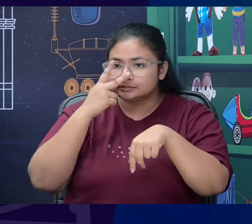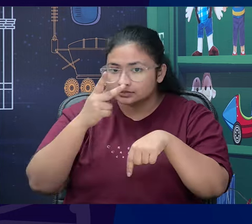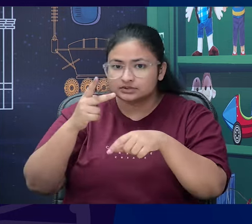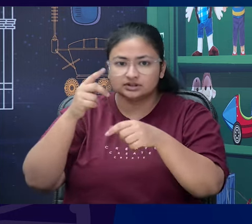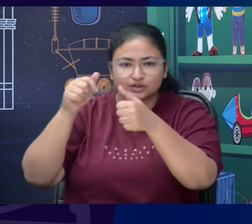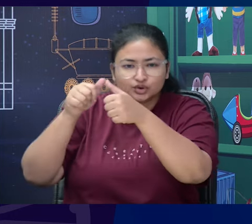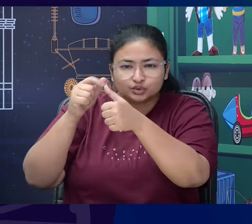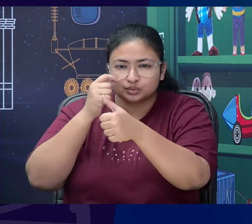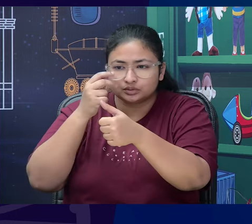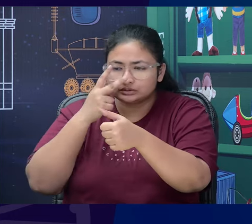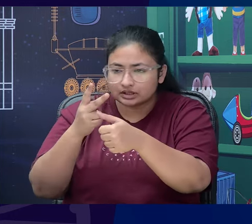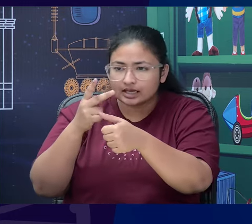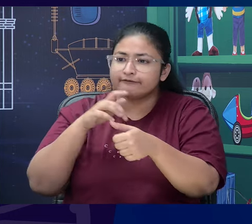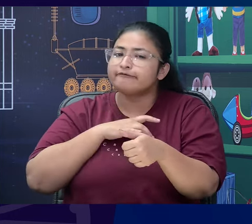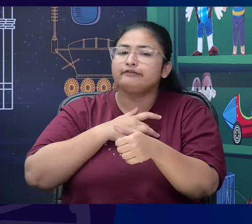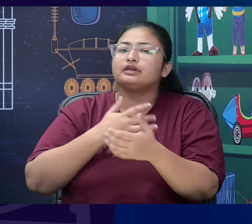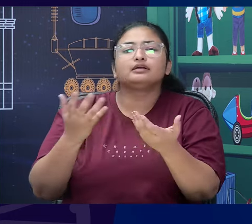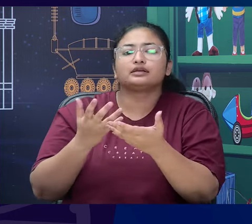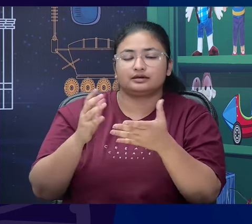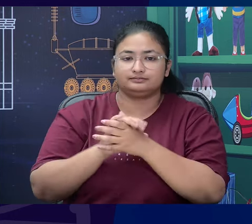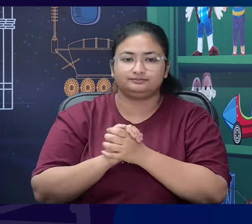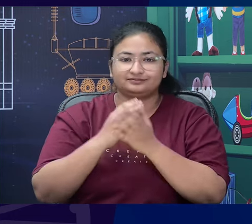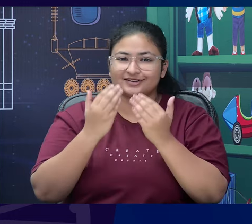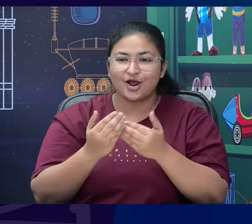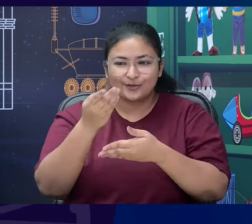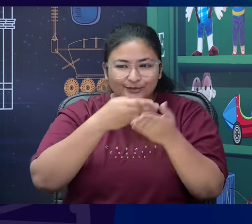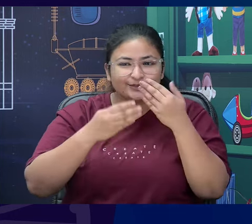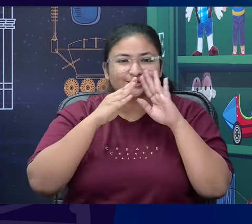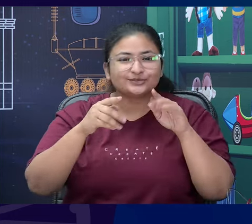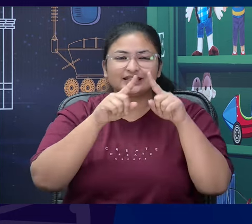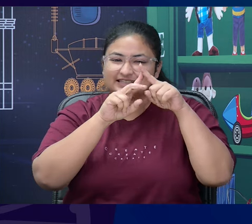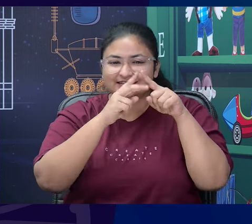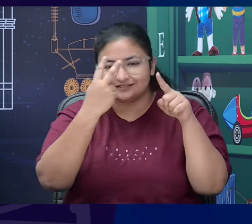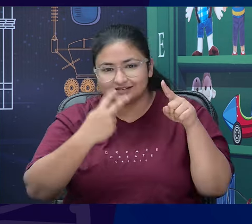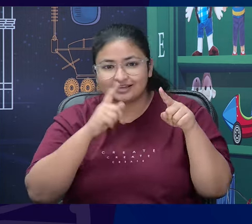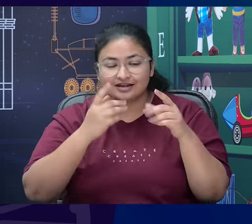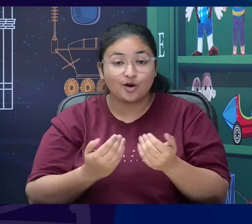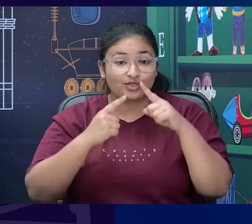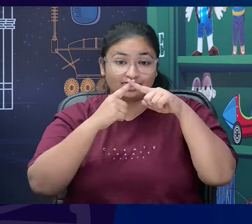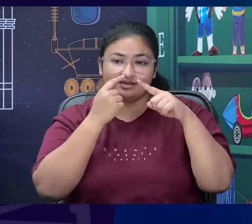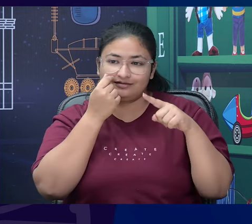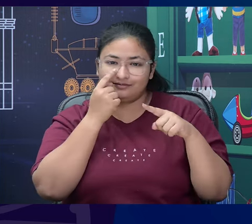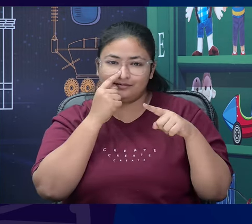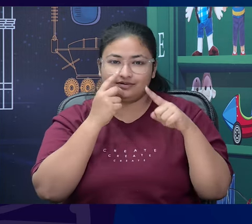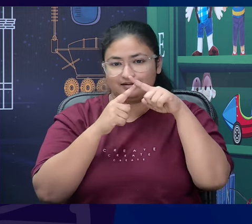and Tanvi, now you are going to play my students and here is the test for you. So, what do you think was the